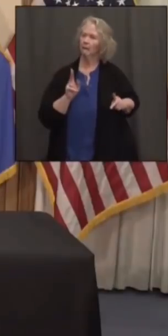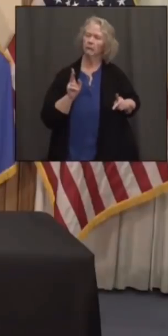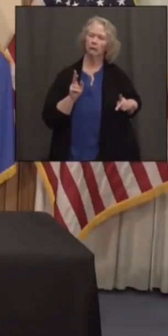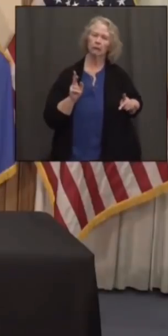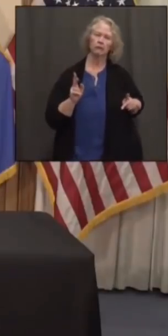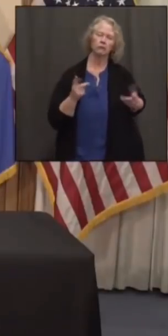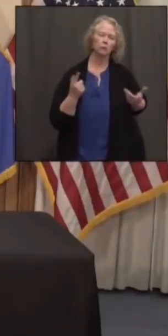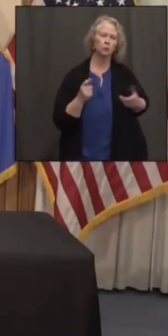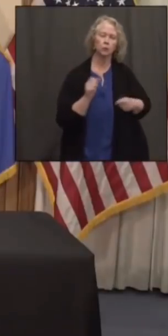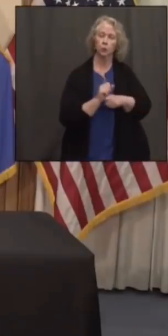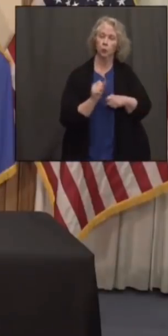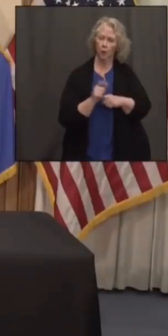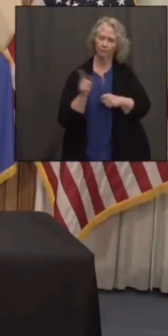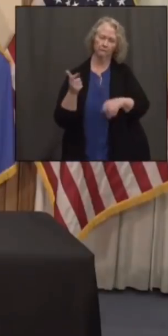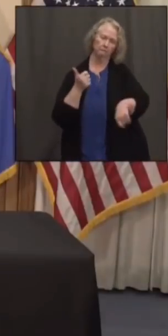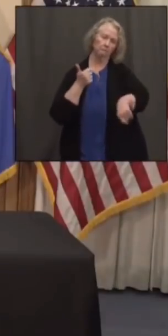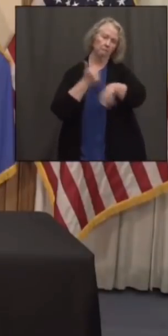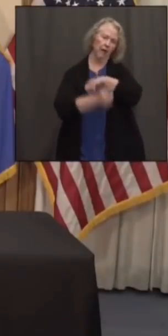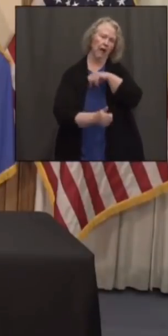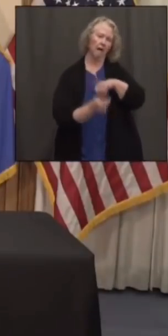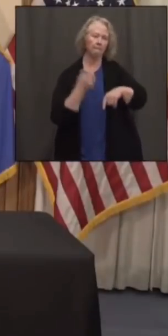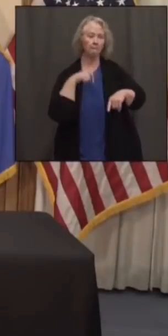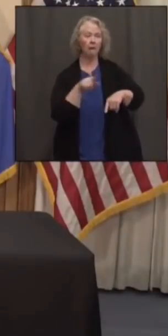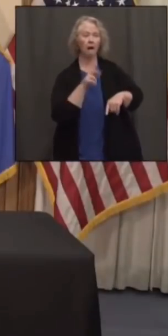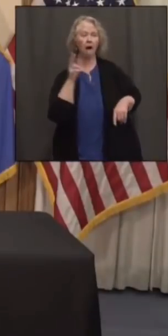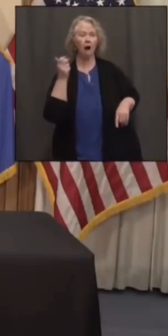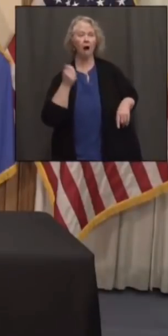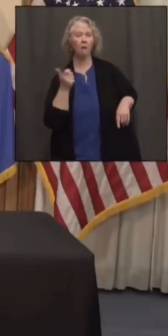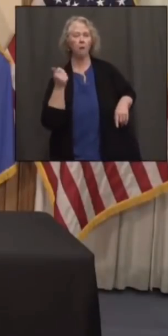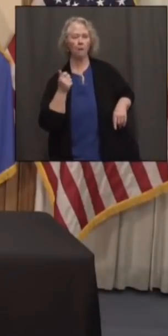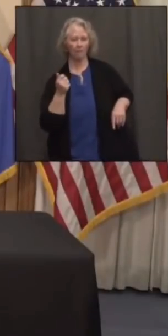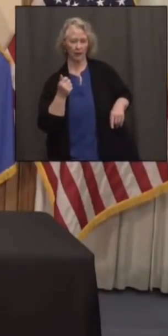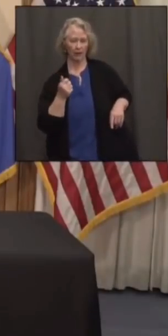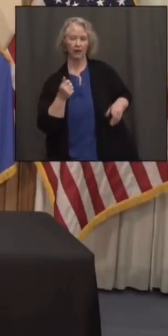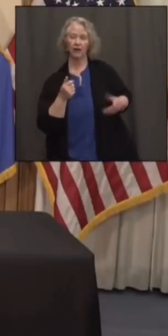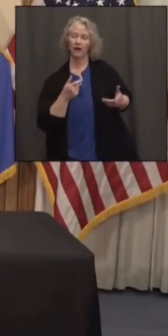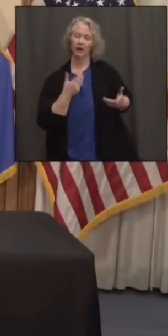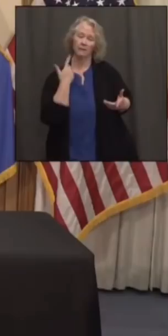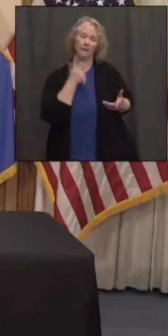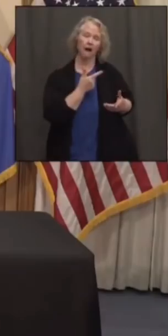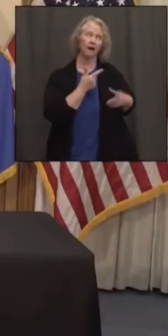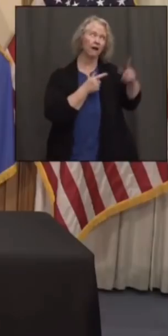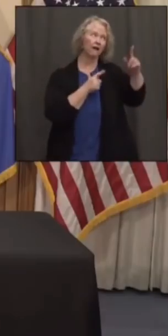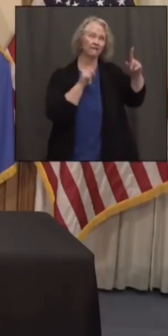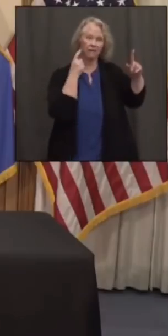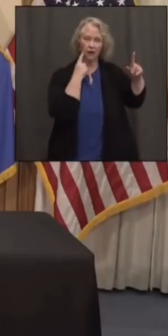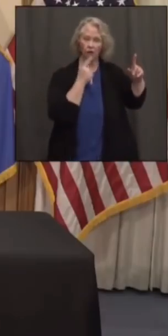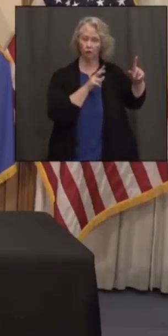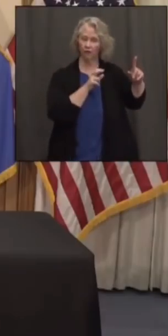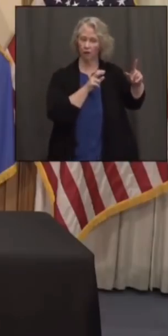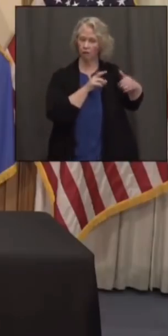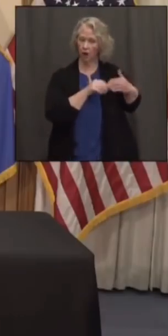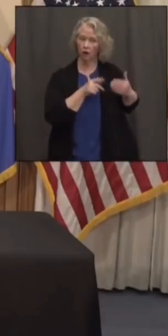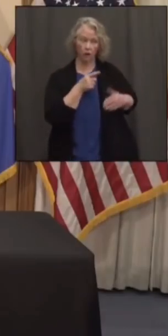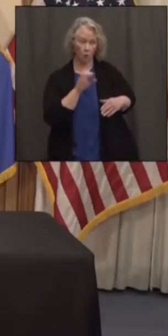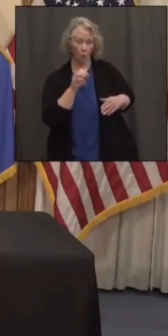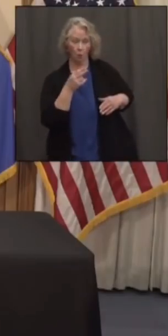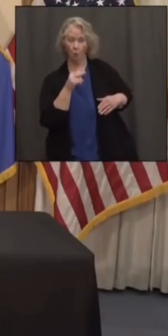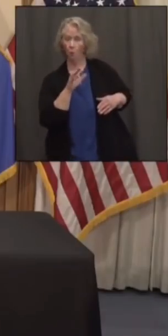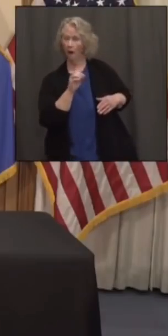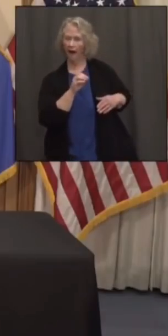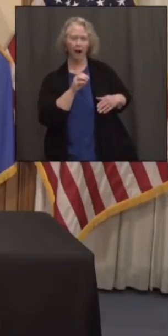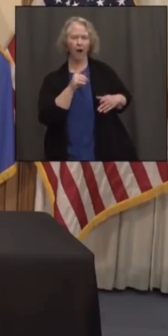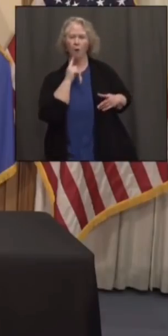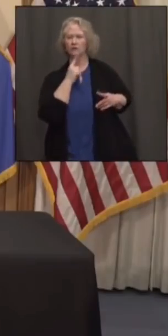Unemployment benefits offered. You know, you had mentioned that $300 running out in a couple months. Ohio has decided to stop receiving the